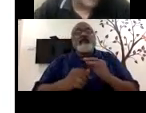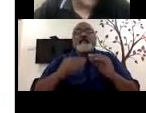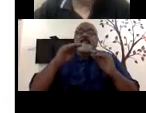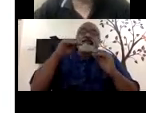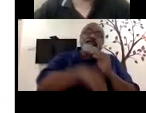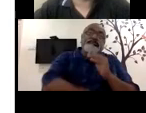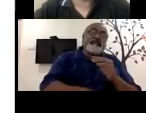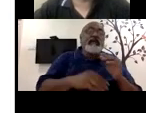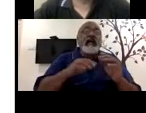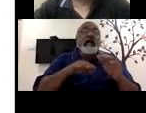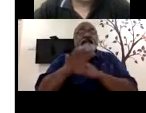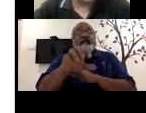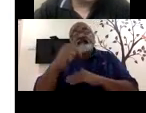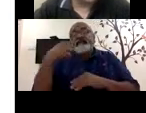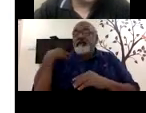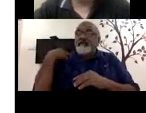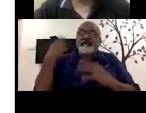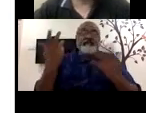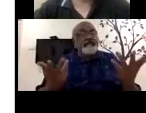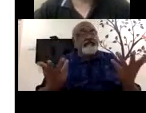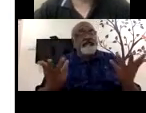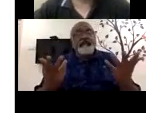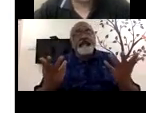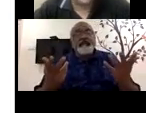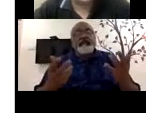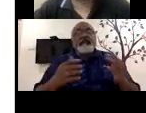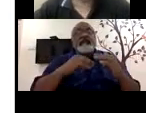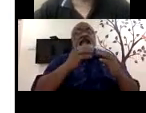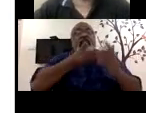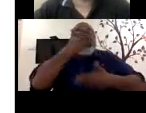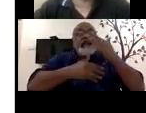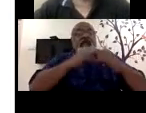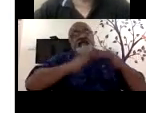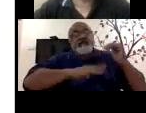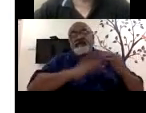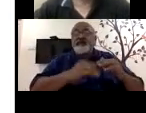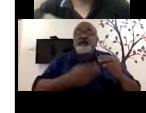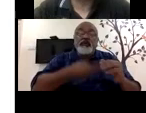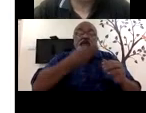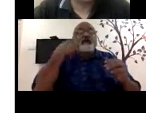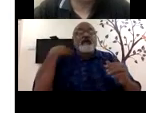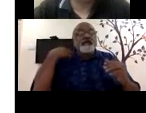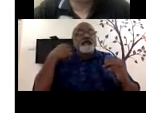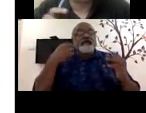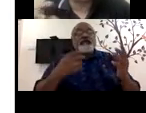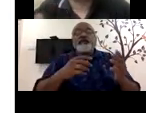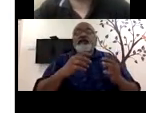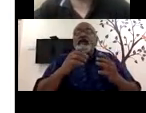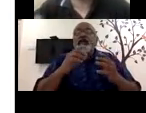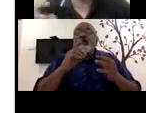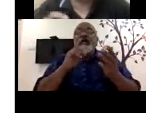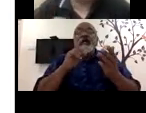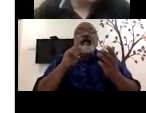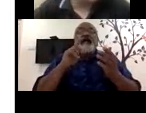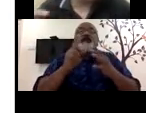accessibility is a challenge, accessibility of training institutions, mainstream training institutions is a challenge. Employer is also not sensitized